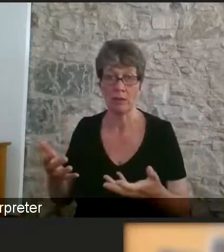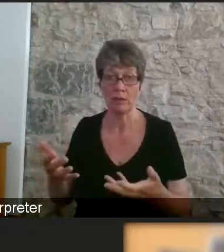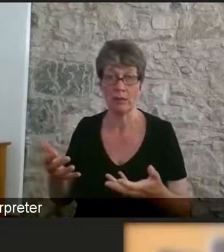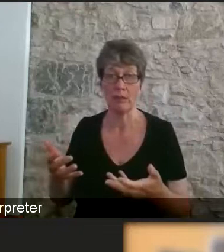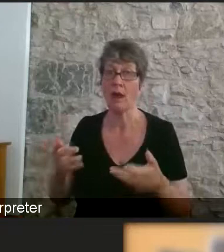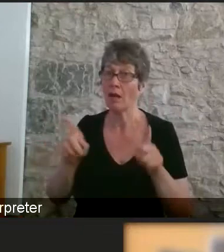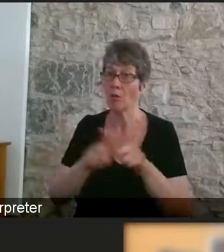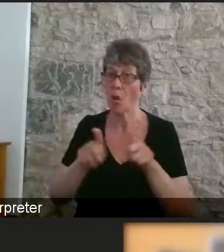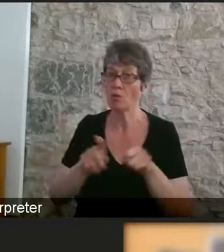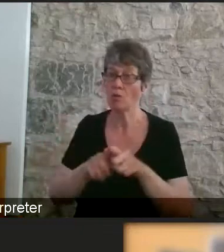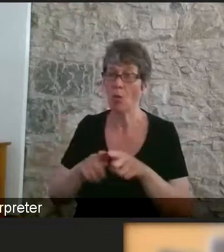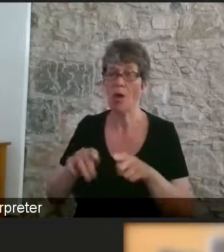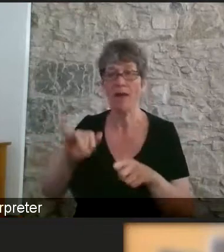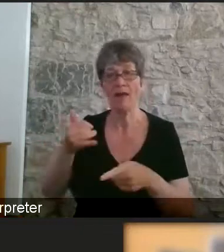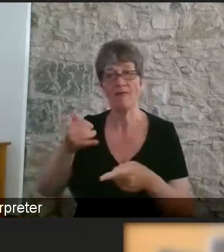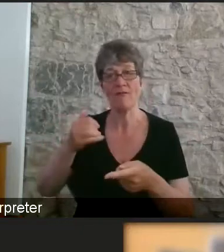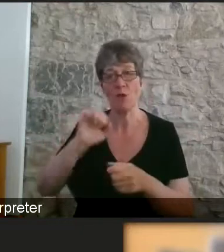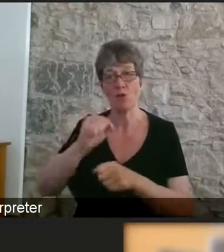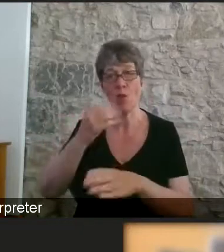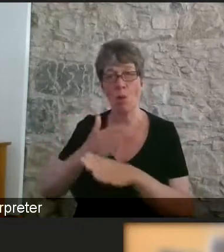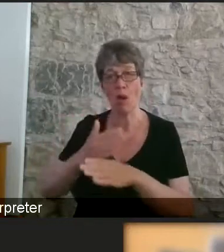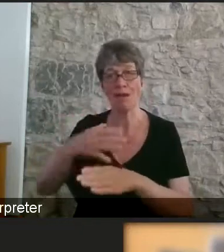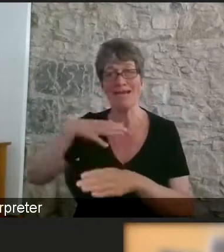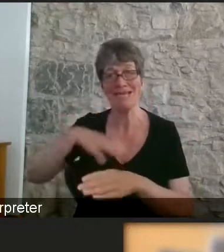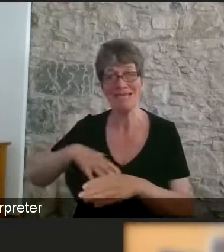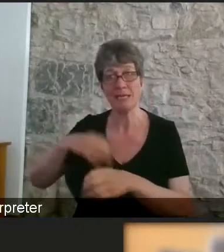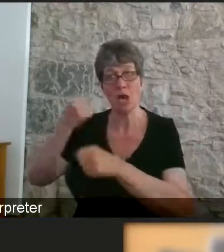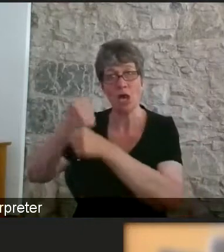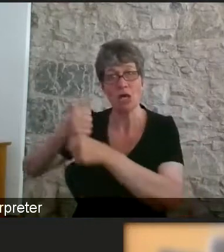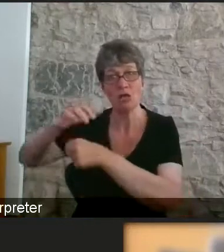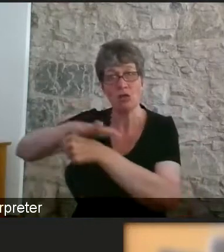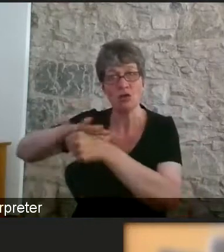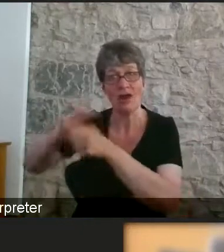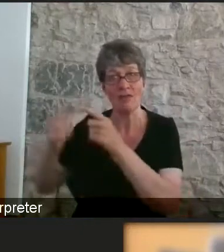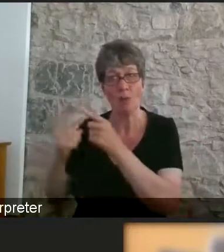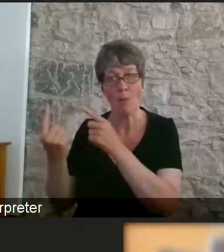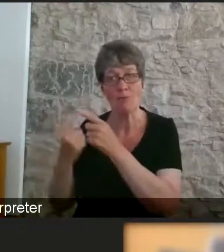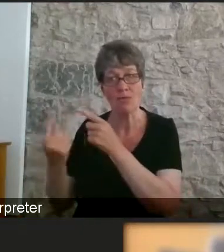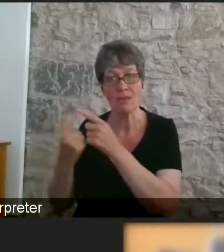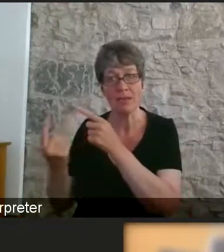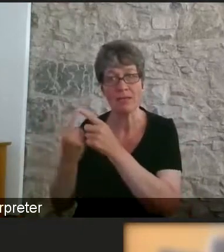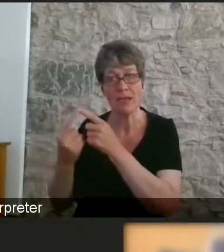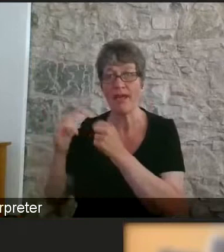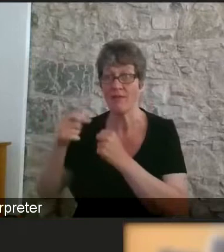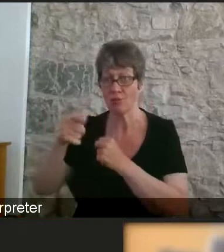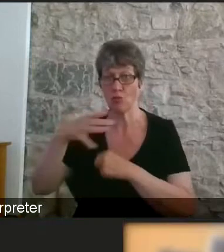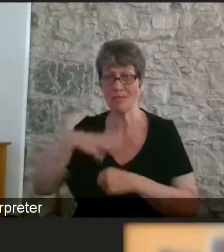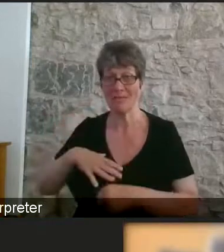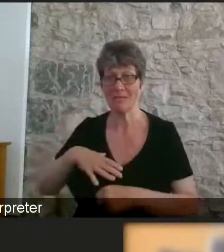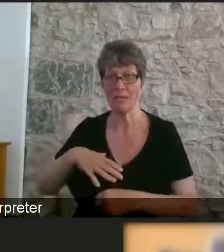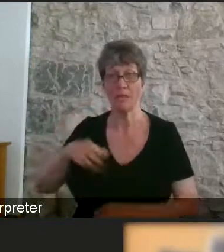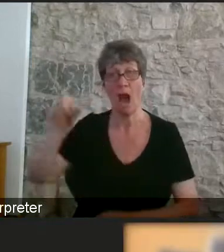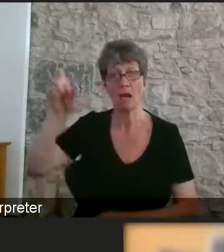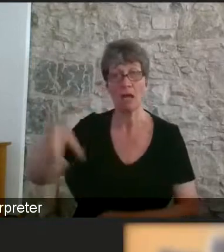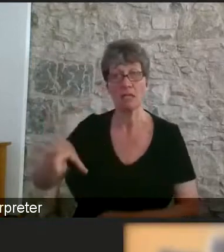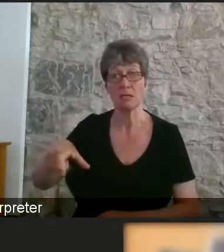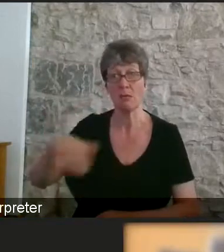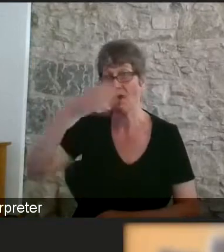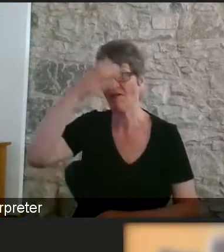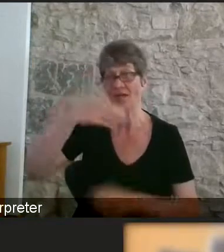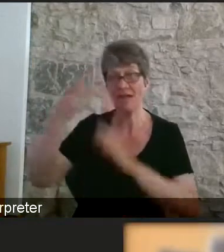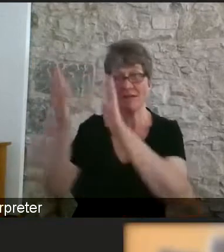proximity to the people you are serving if you are in a customer facing type environment will have implications for